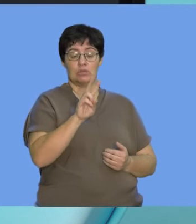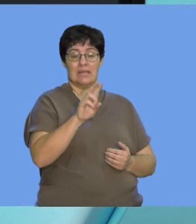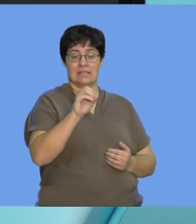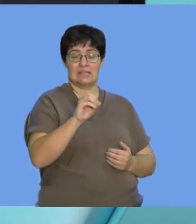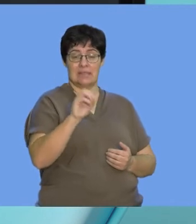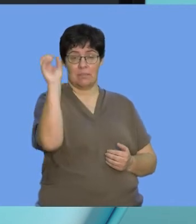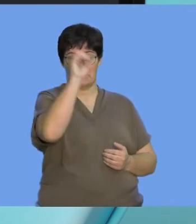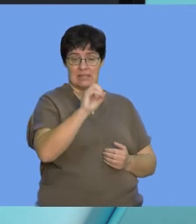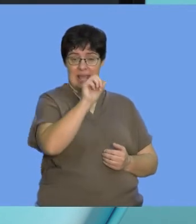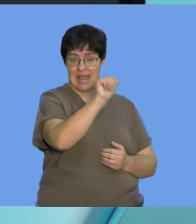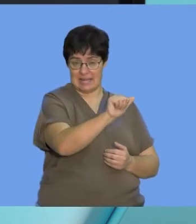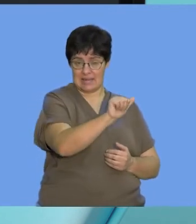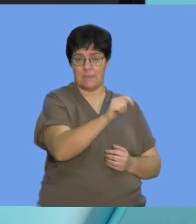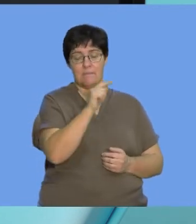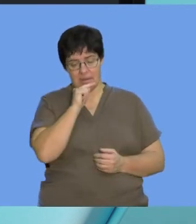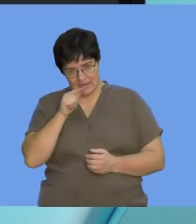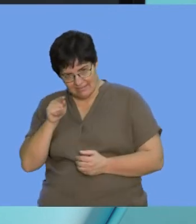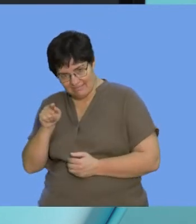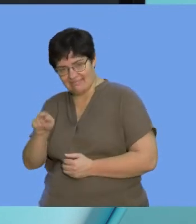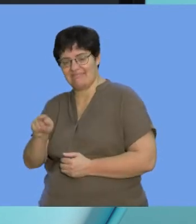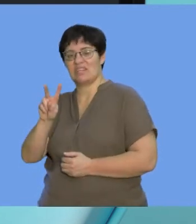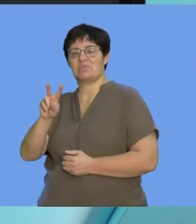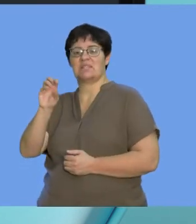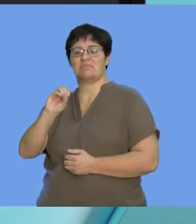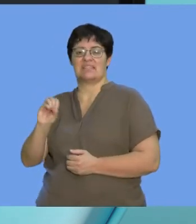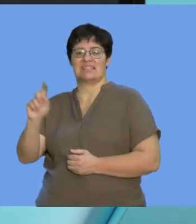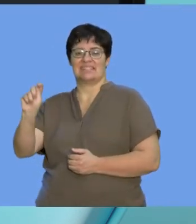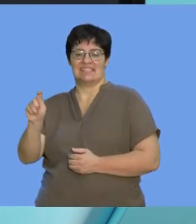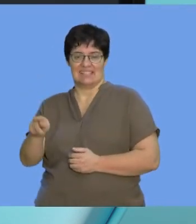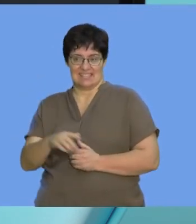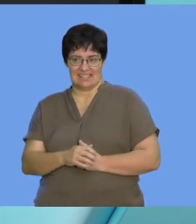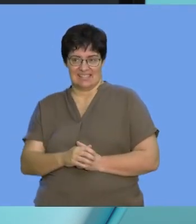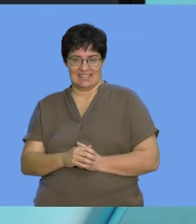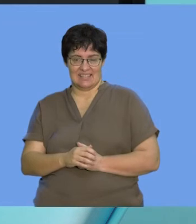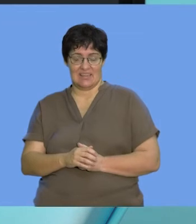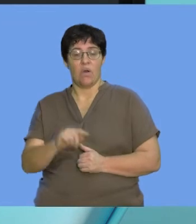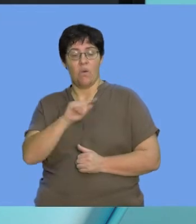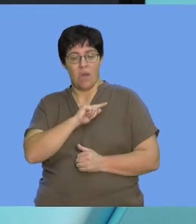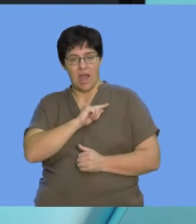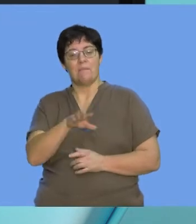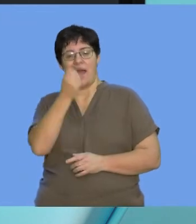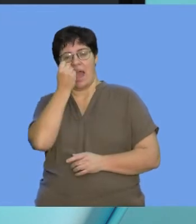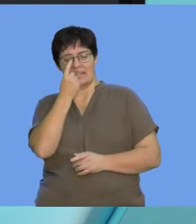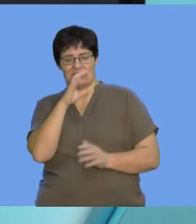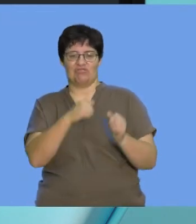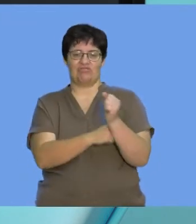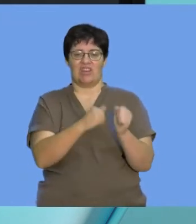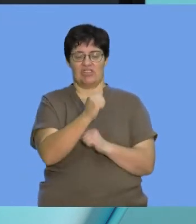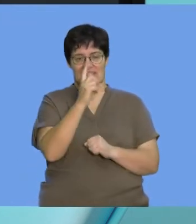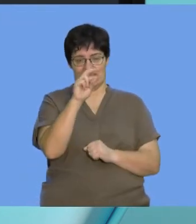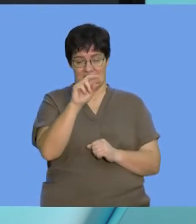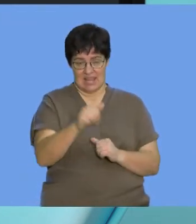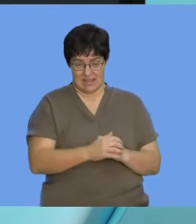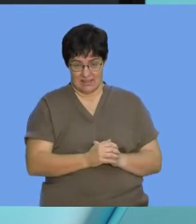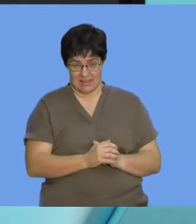% adenine, it would mean that they would need to be 20% thymine. And that's purely from our understanding of the structure of DNA,